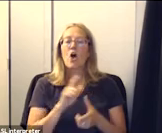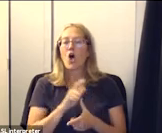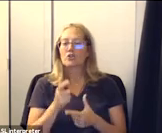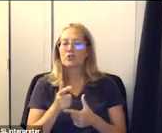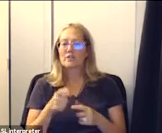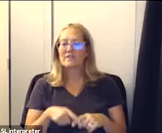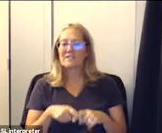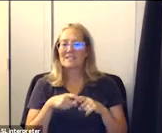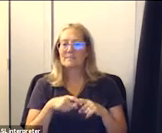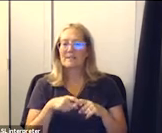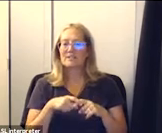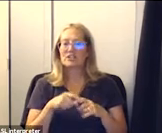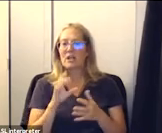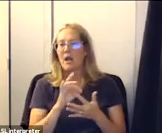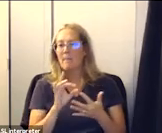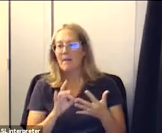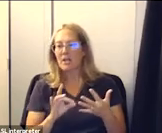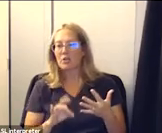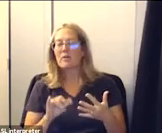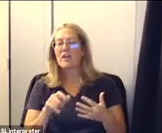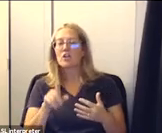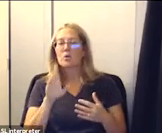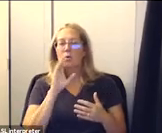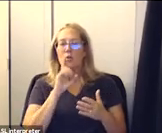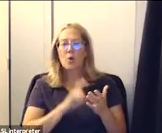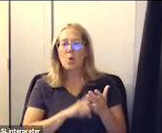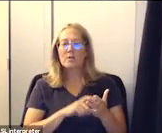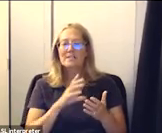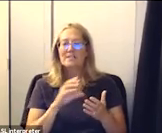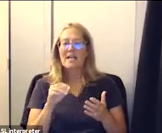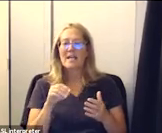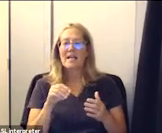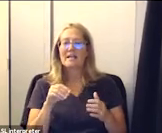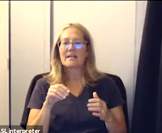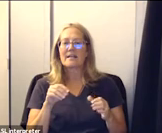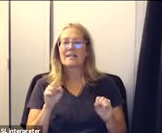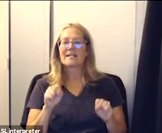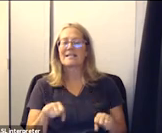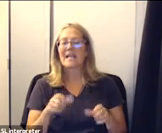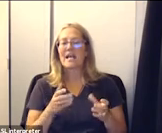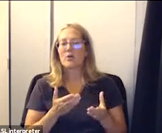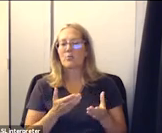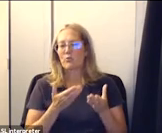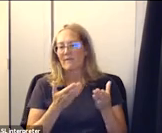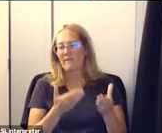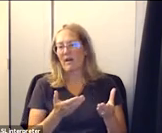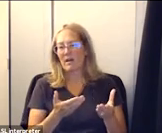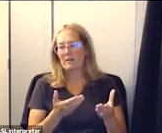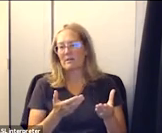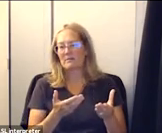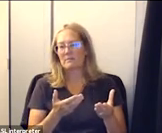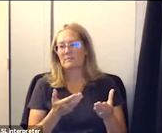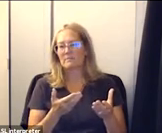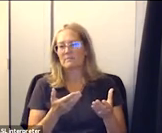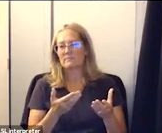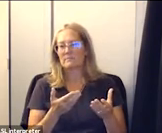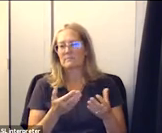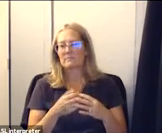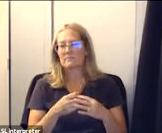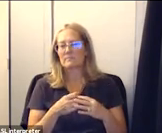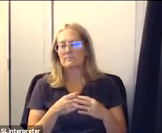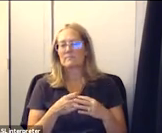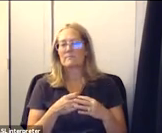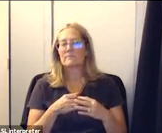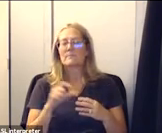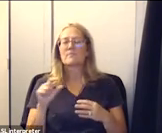menu that you will see and you'll be able to i'll provide you with the the